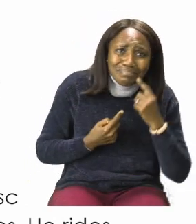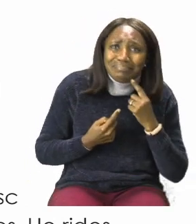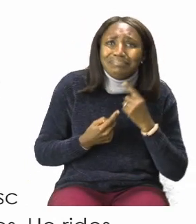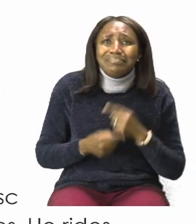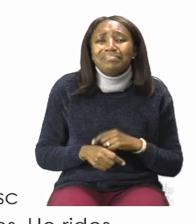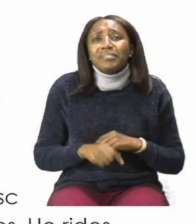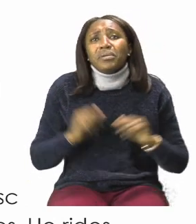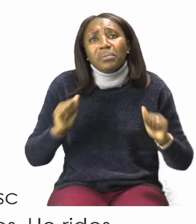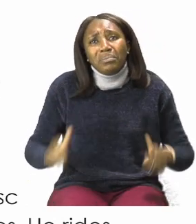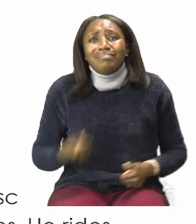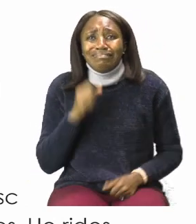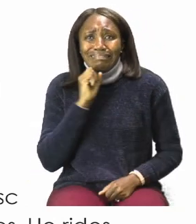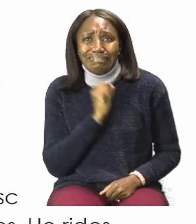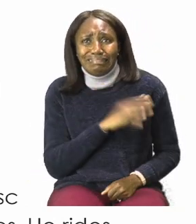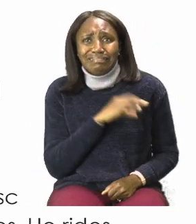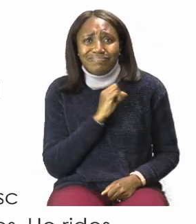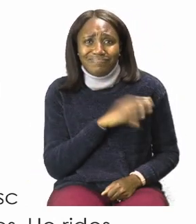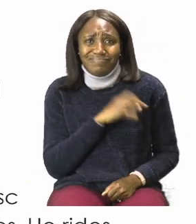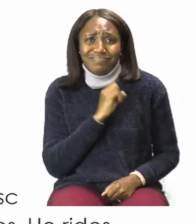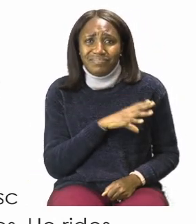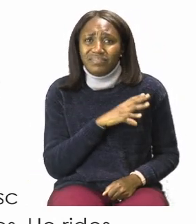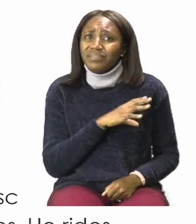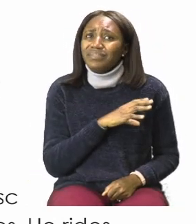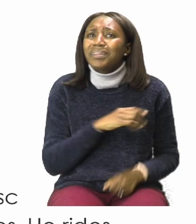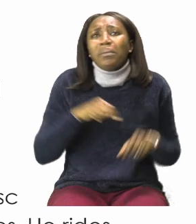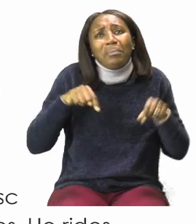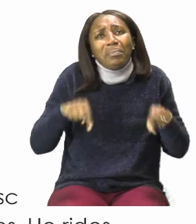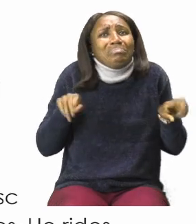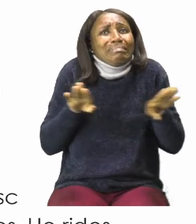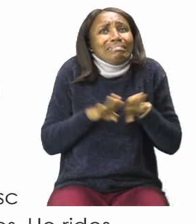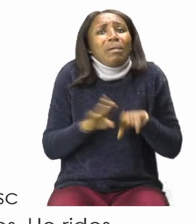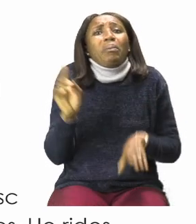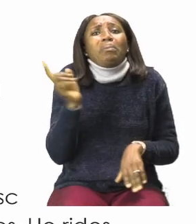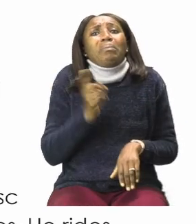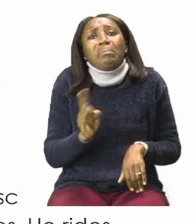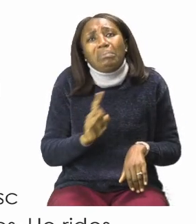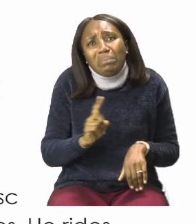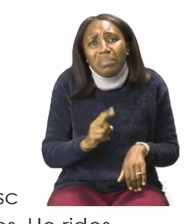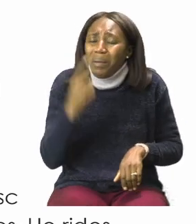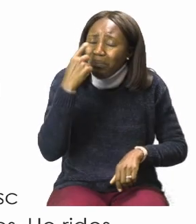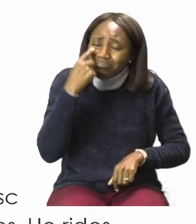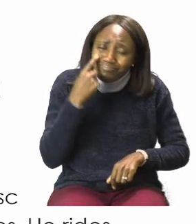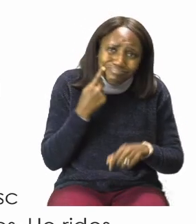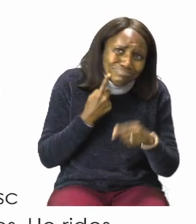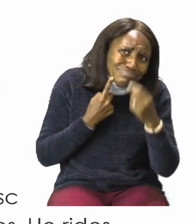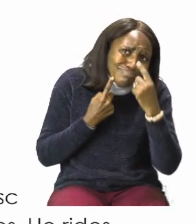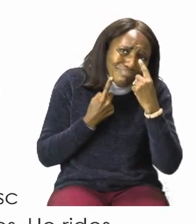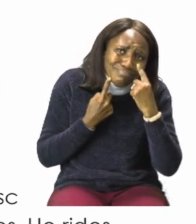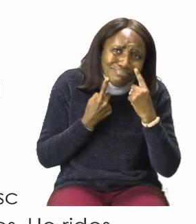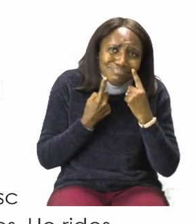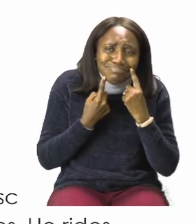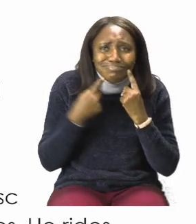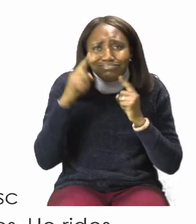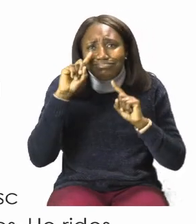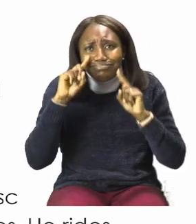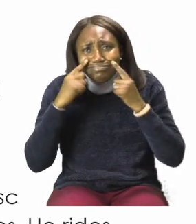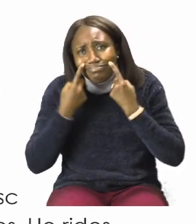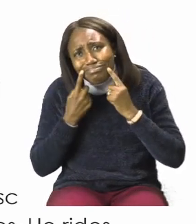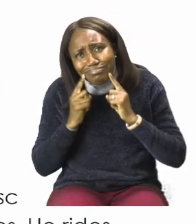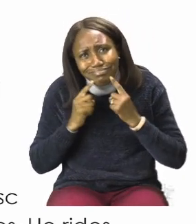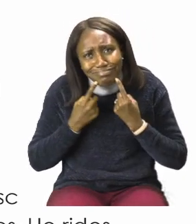so afraid. What am I going to do? He sobbed.